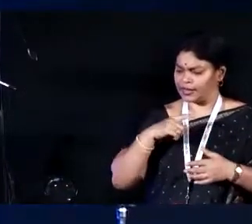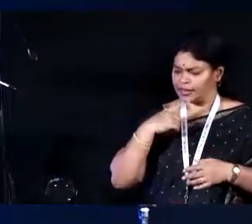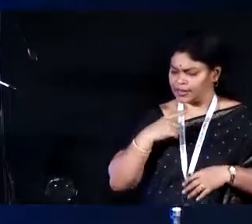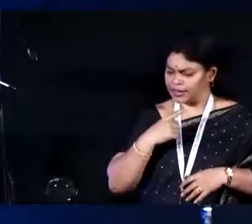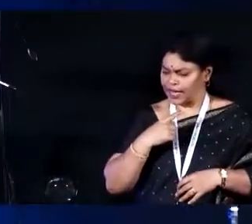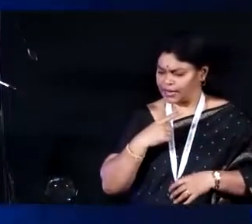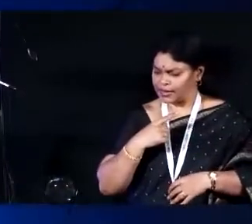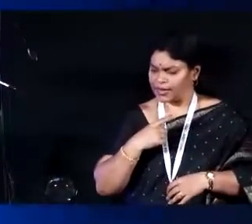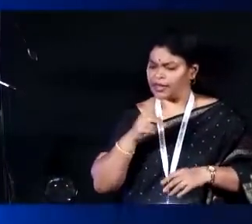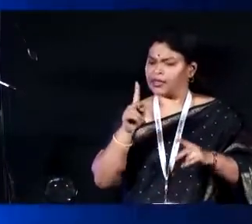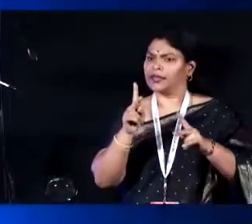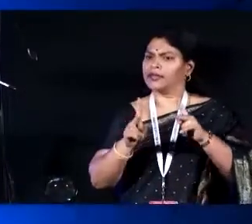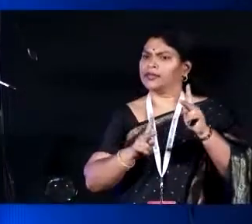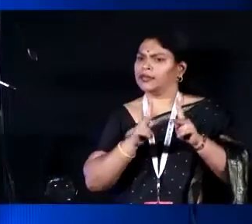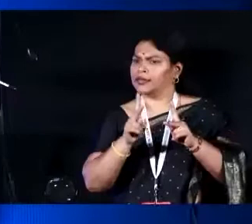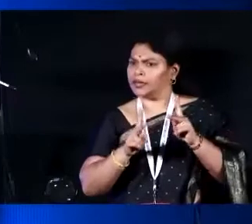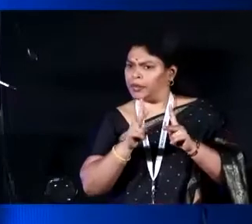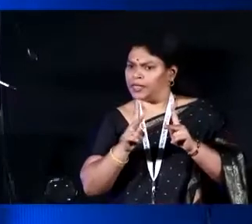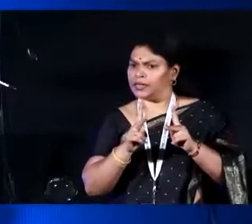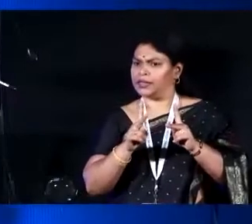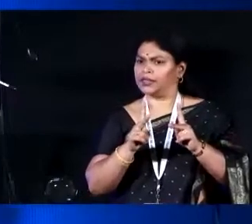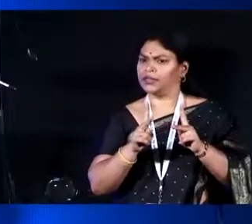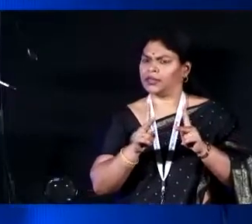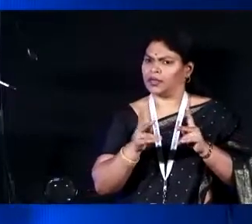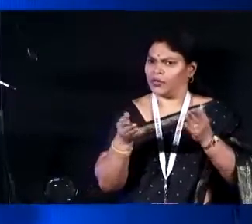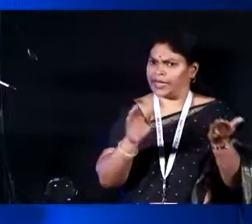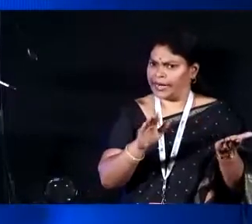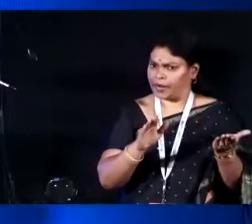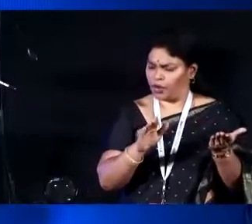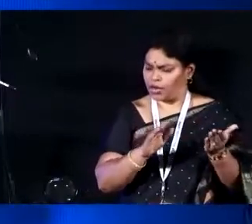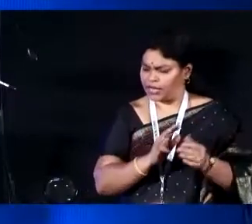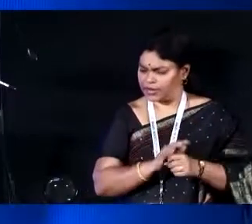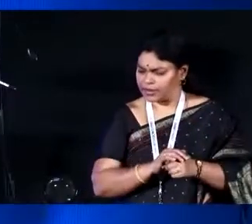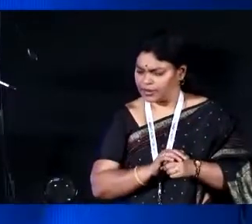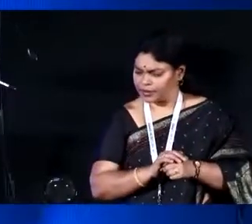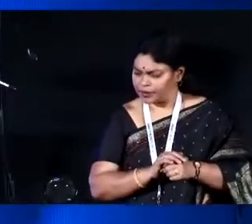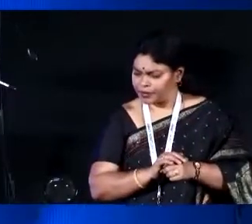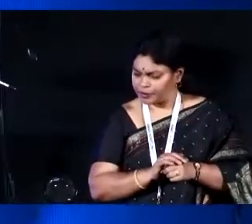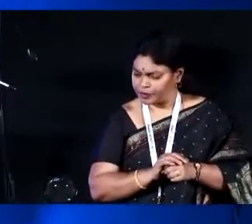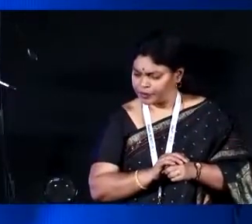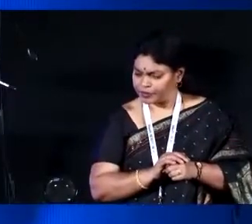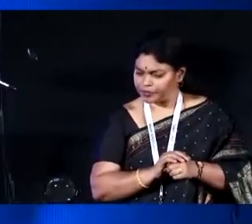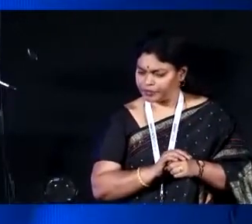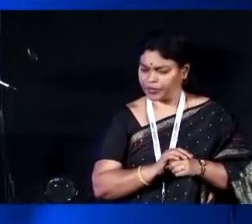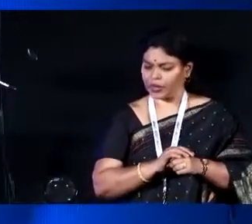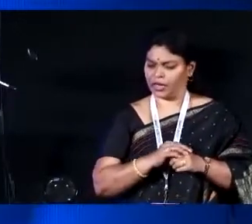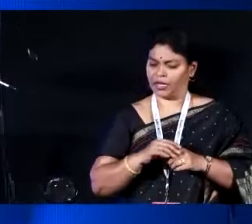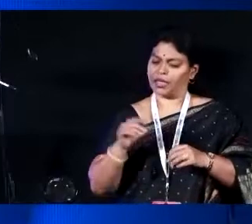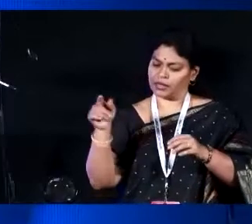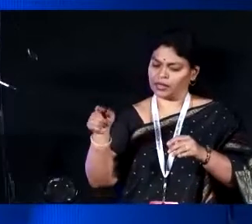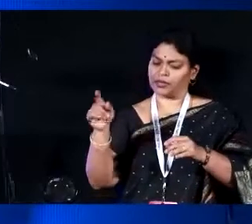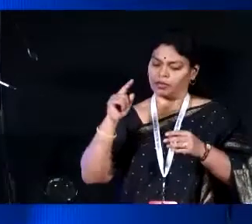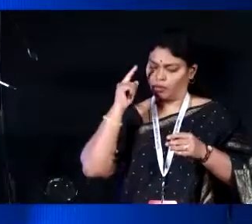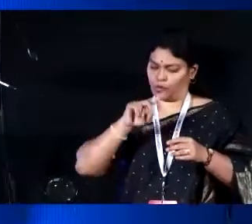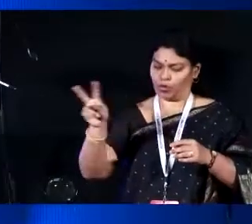ke le, which means the person who picks up unclaimed dead bodies. Full time job of Habib Hai and his wife